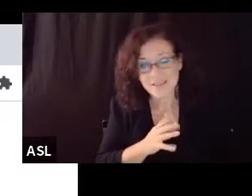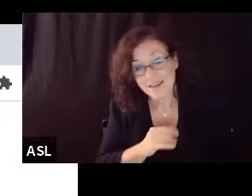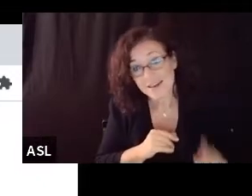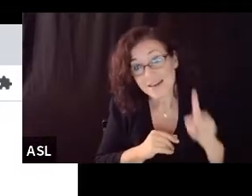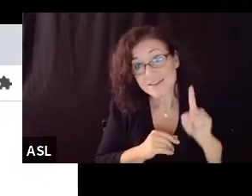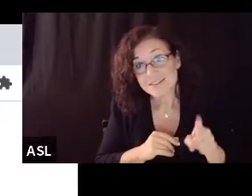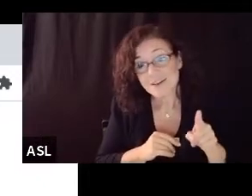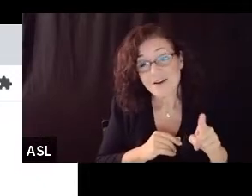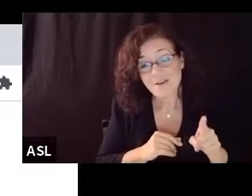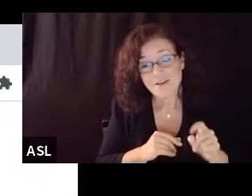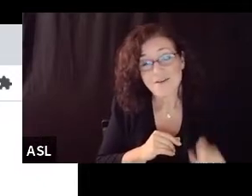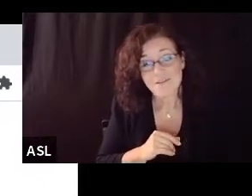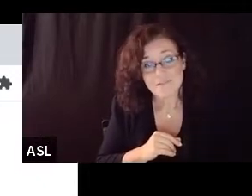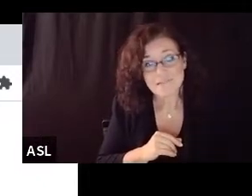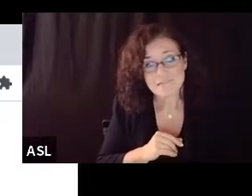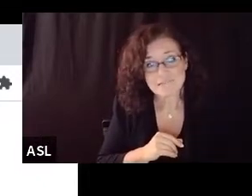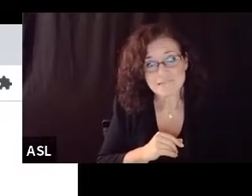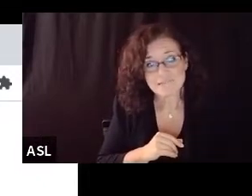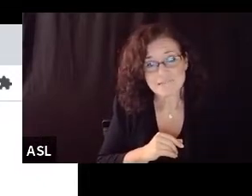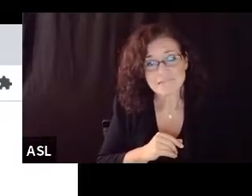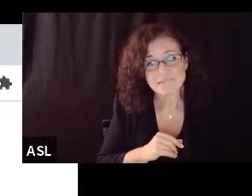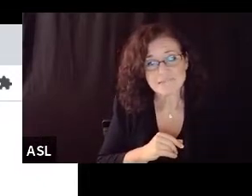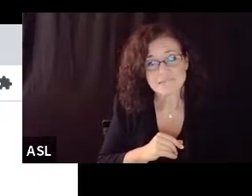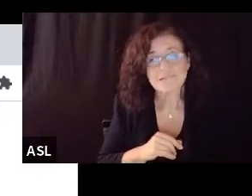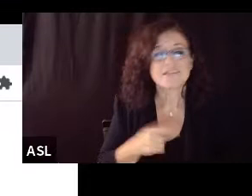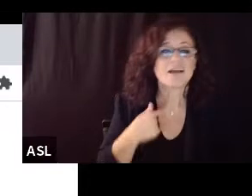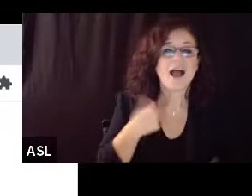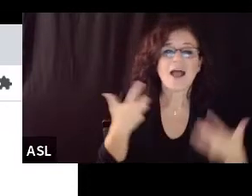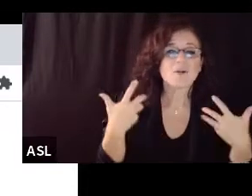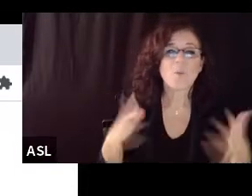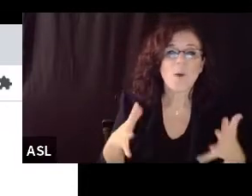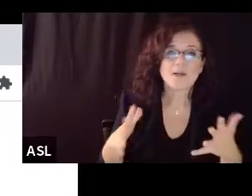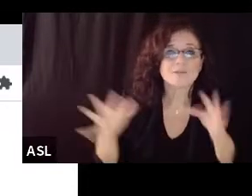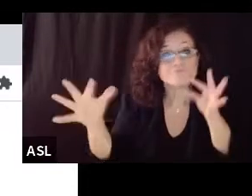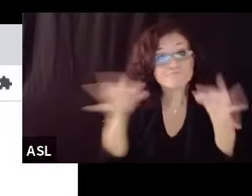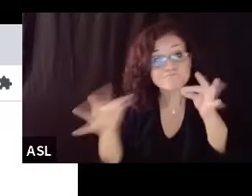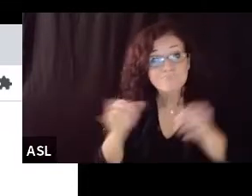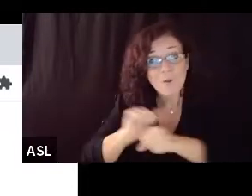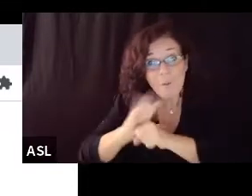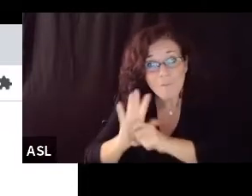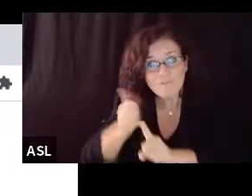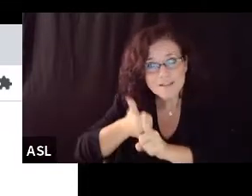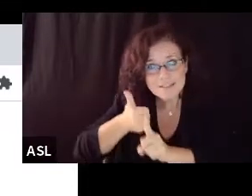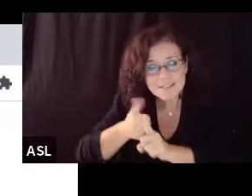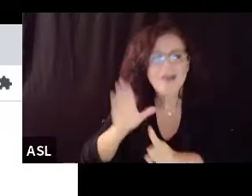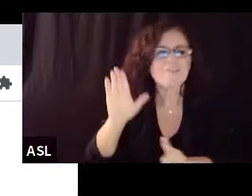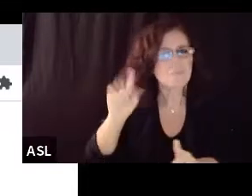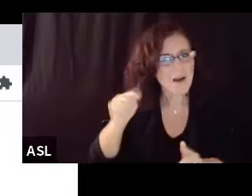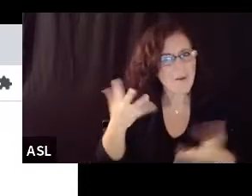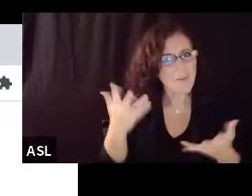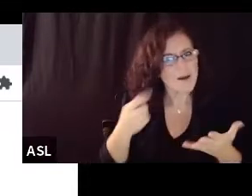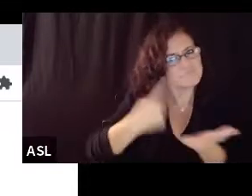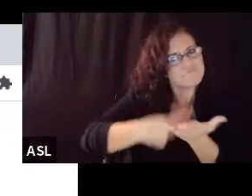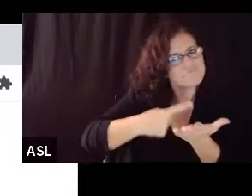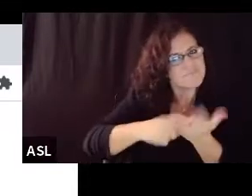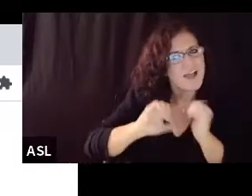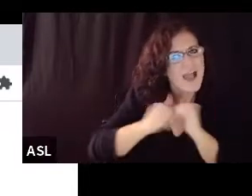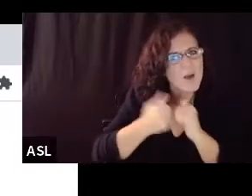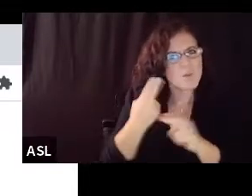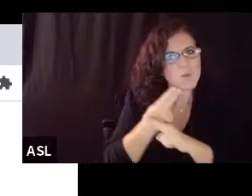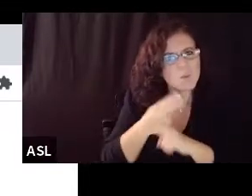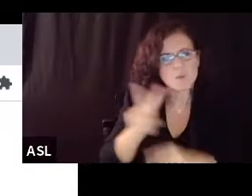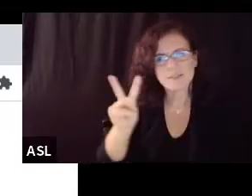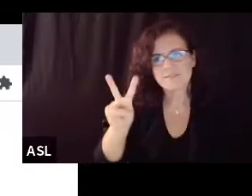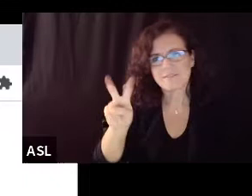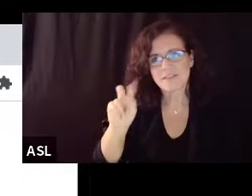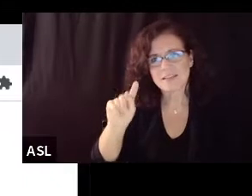into uh the epidemiology of covid but to talk a little bit about why ventilation is important um viruses essentially transmit three